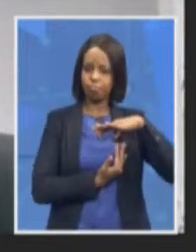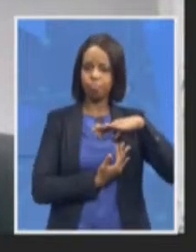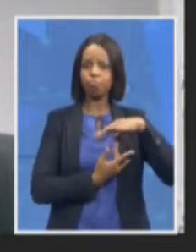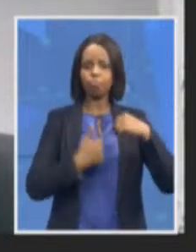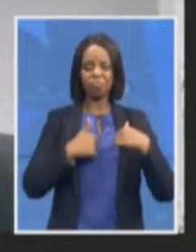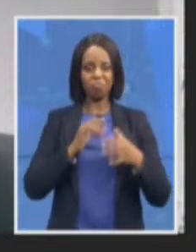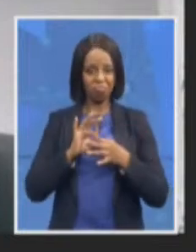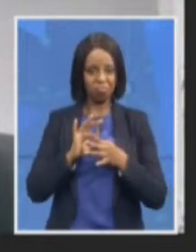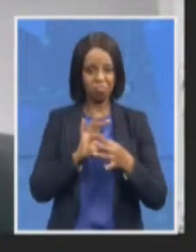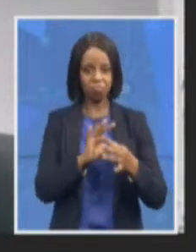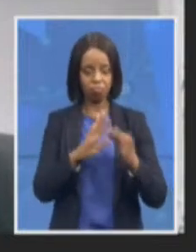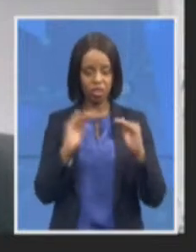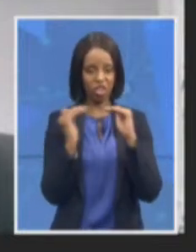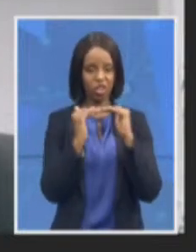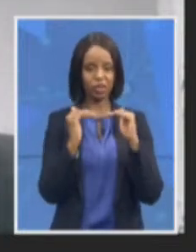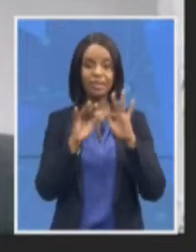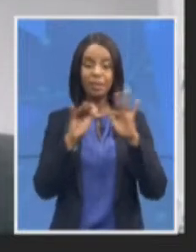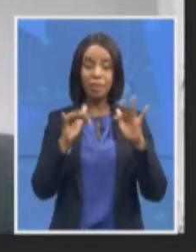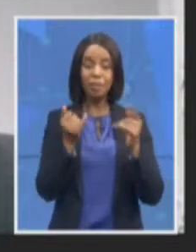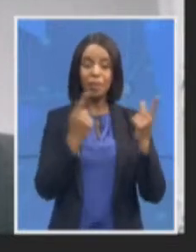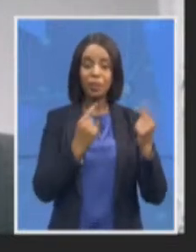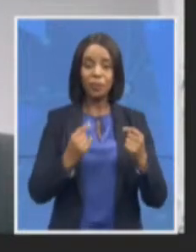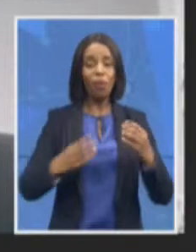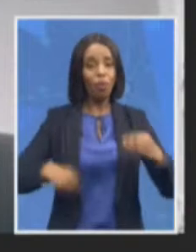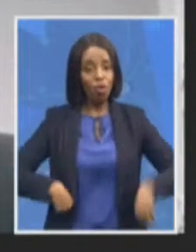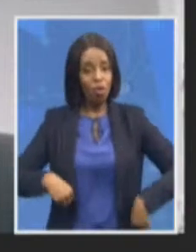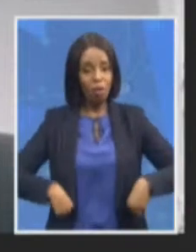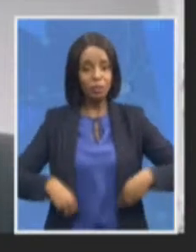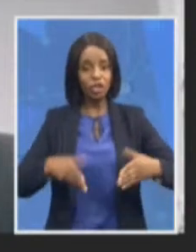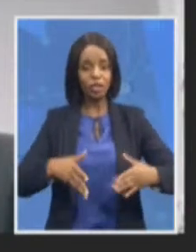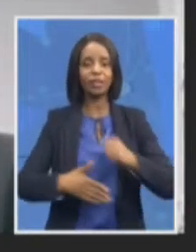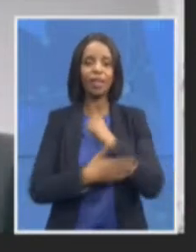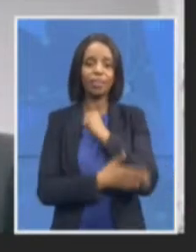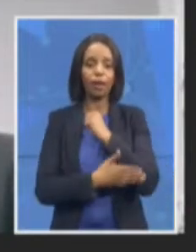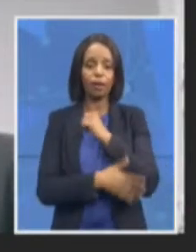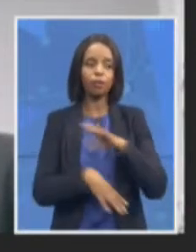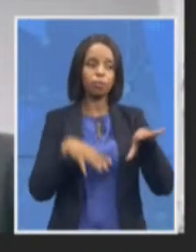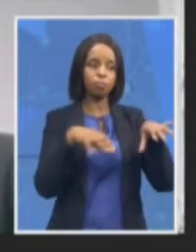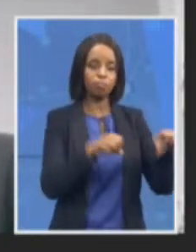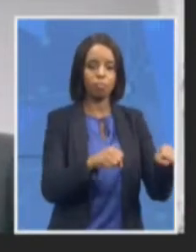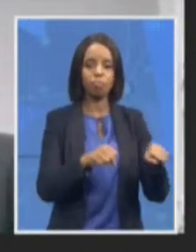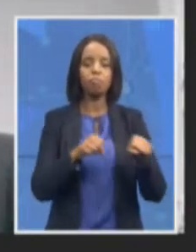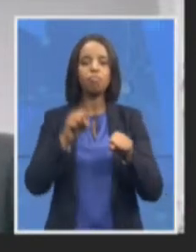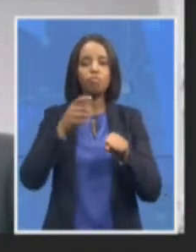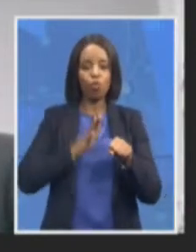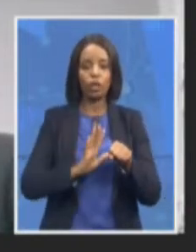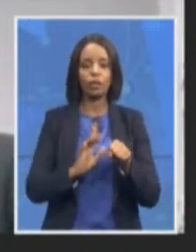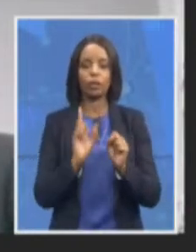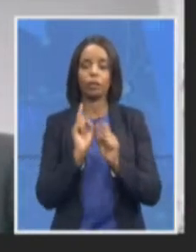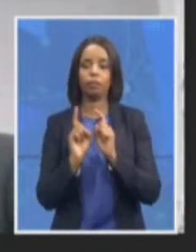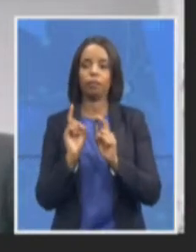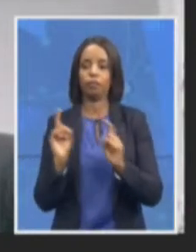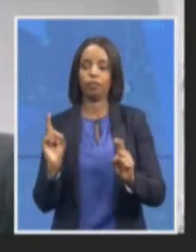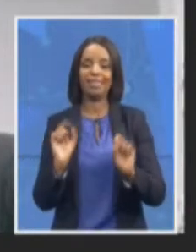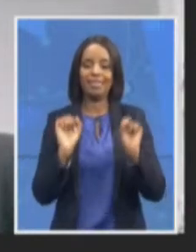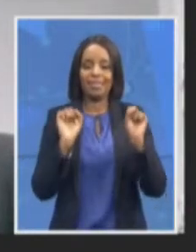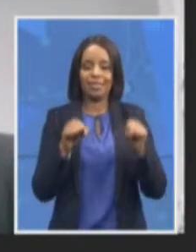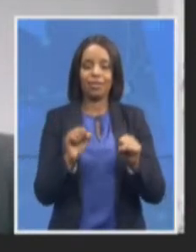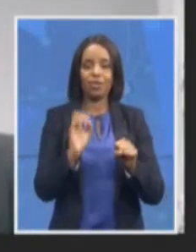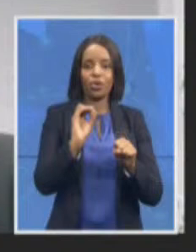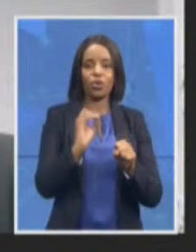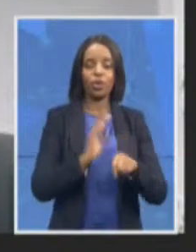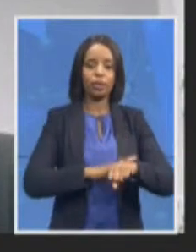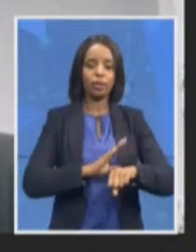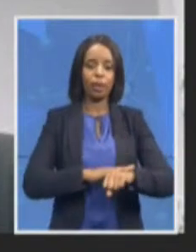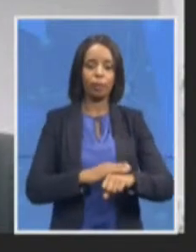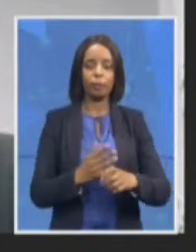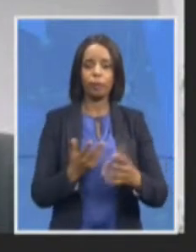in the country and so in as much as you know there will be times there there will be many perhaps disappointed colleagues or you